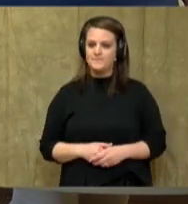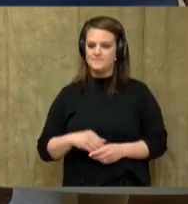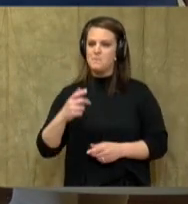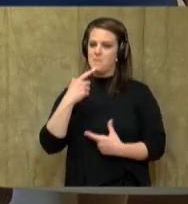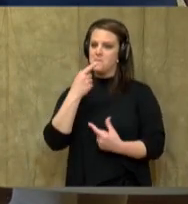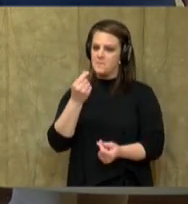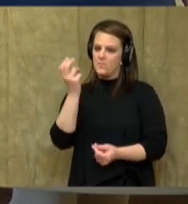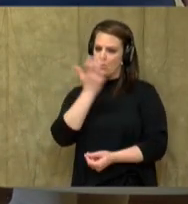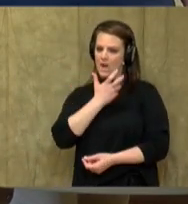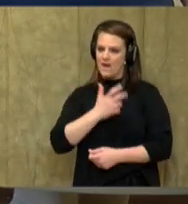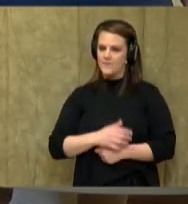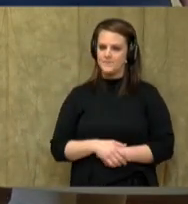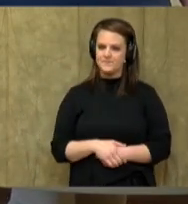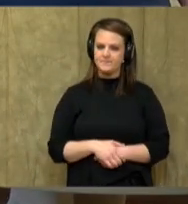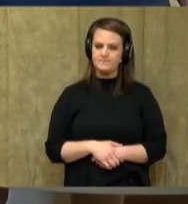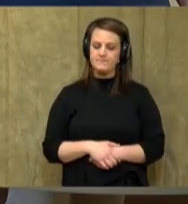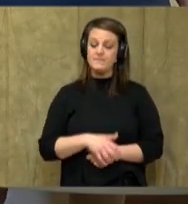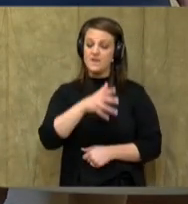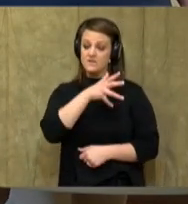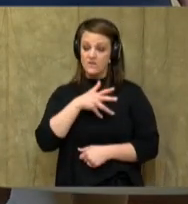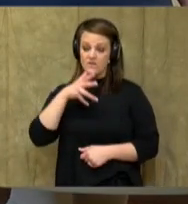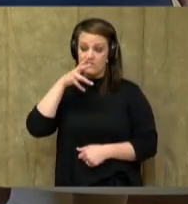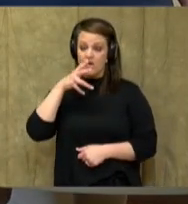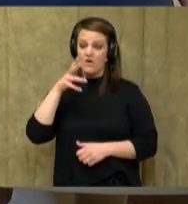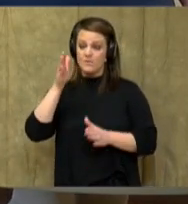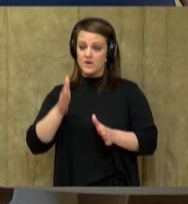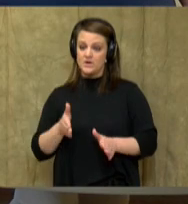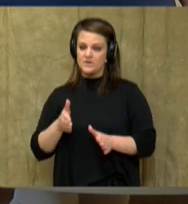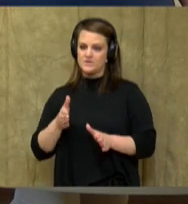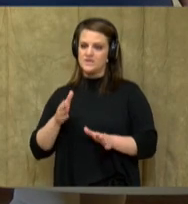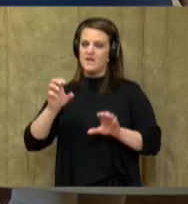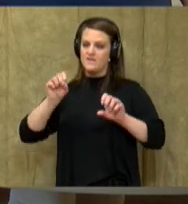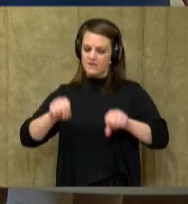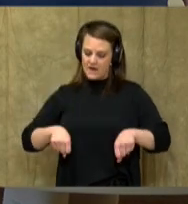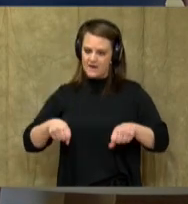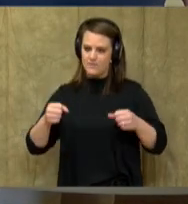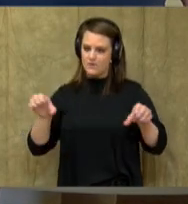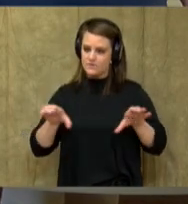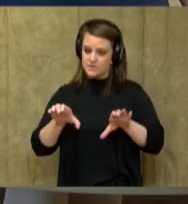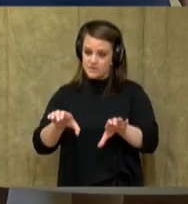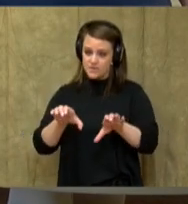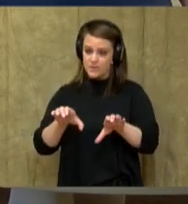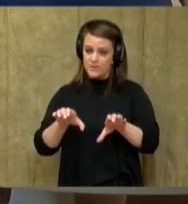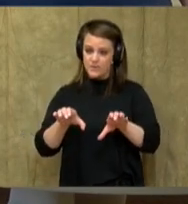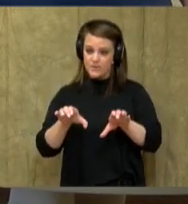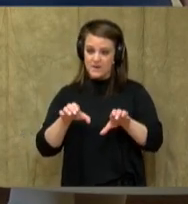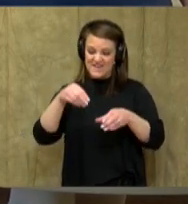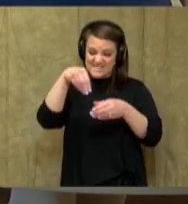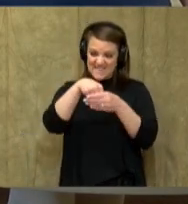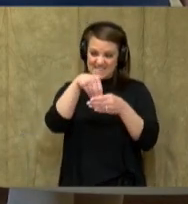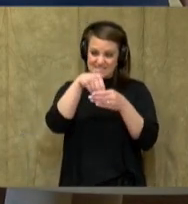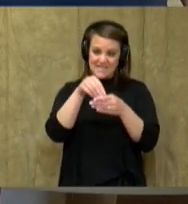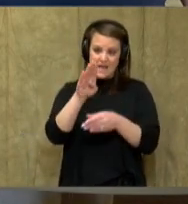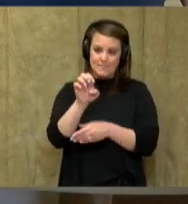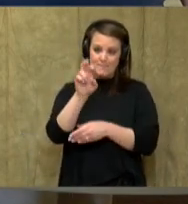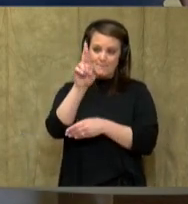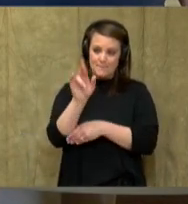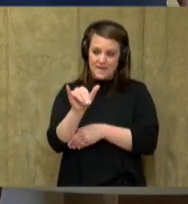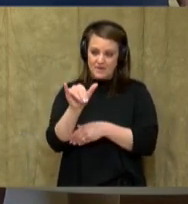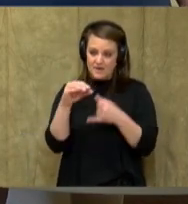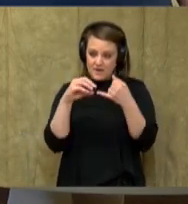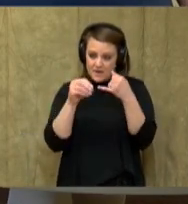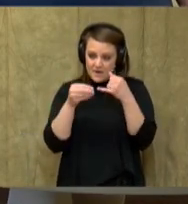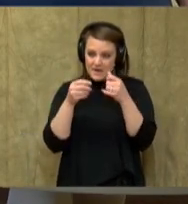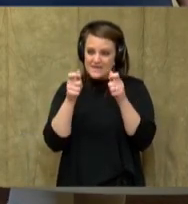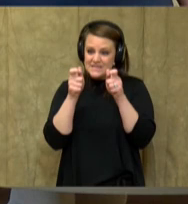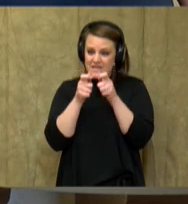girls. The farmers are able to pull off this nifty harvest trick because inside, each berry is a tiny